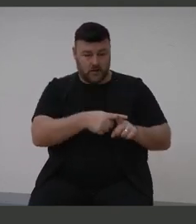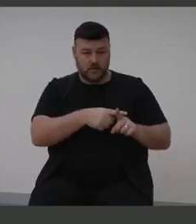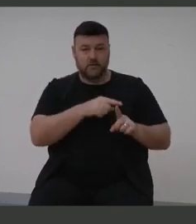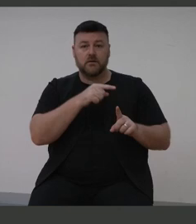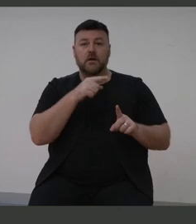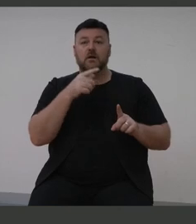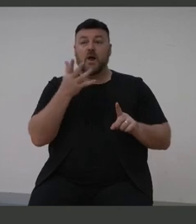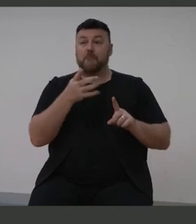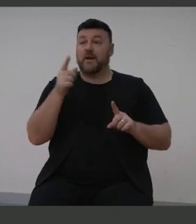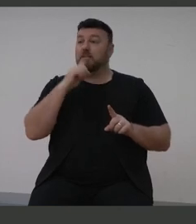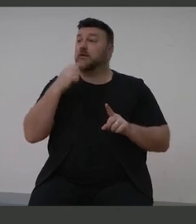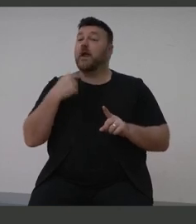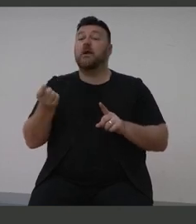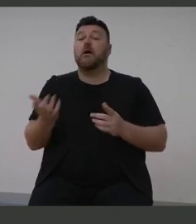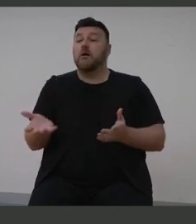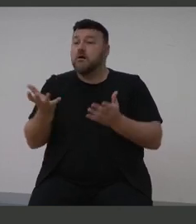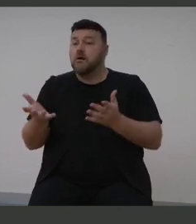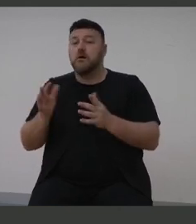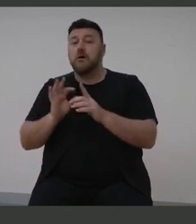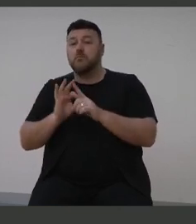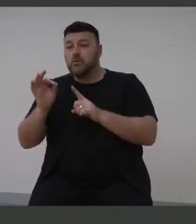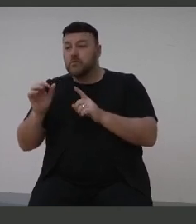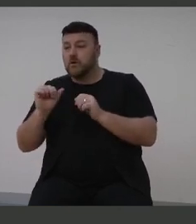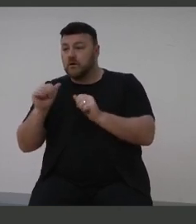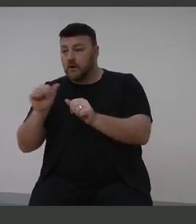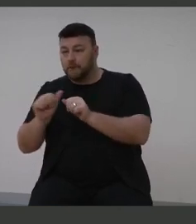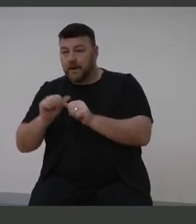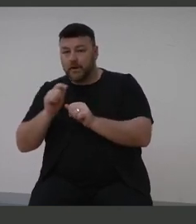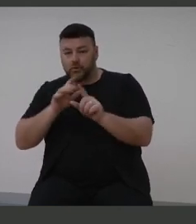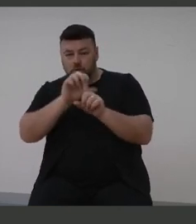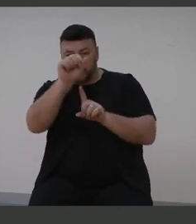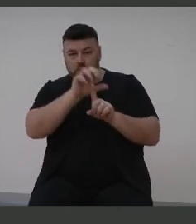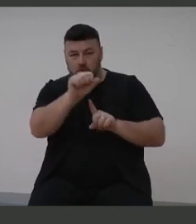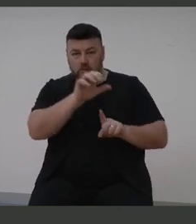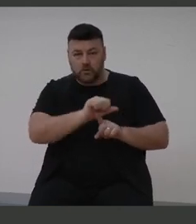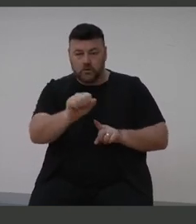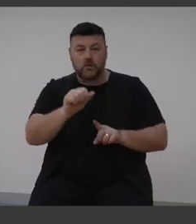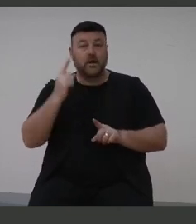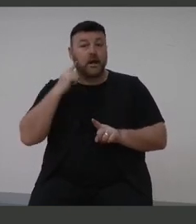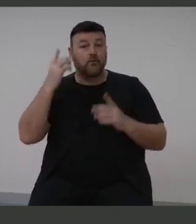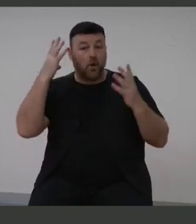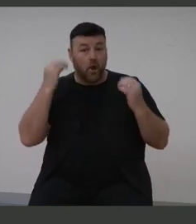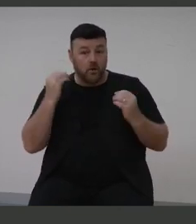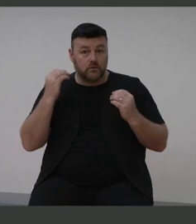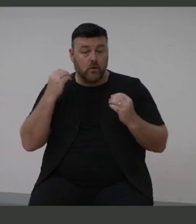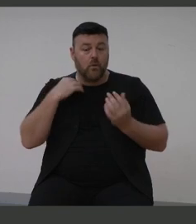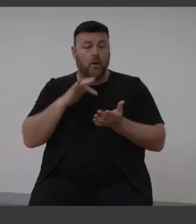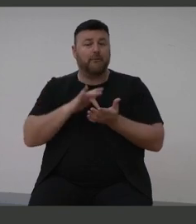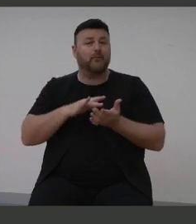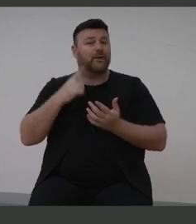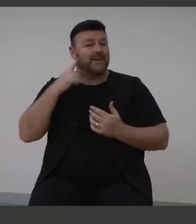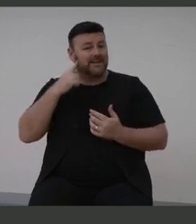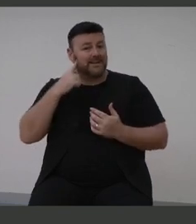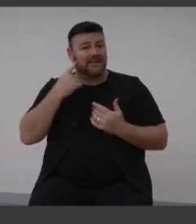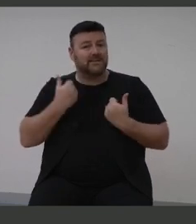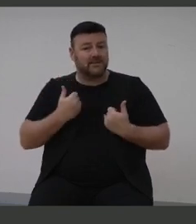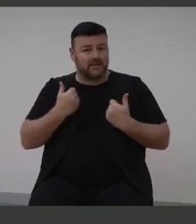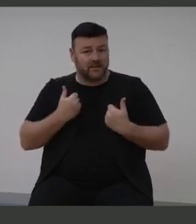for early detection of hearing loss and middle ear disease, through screening programs in three populations,